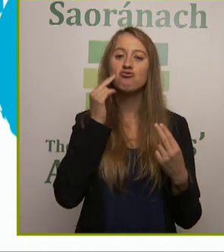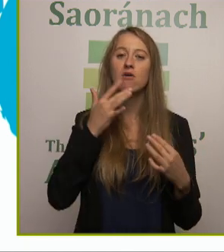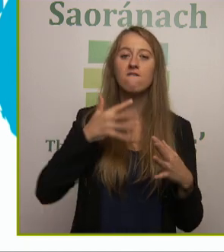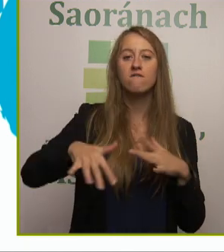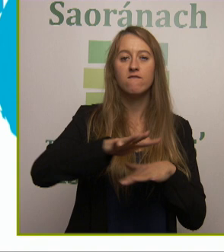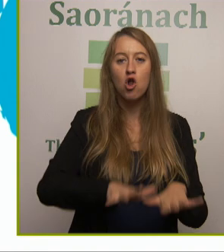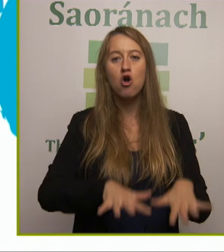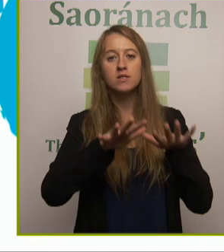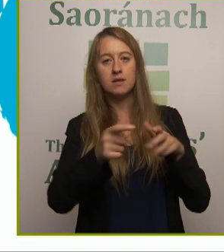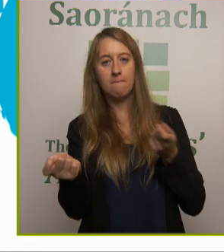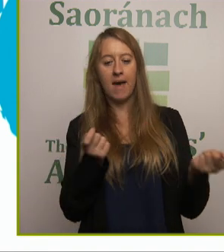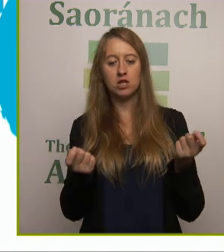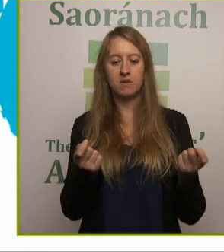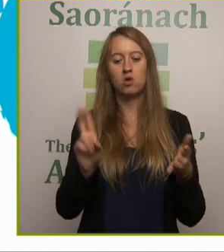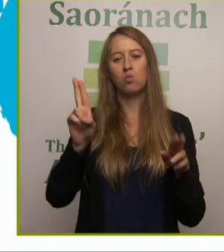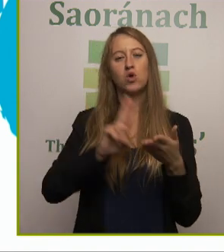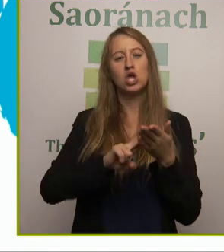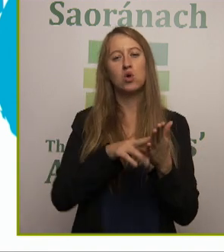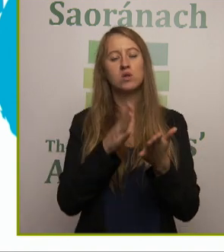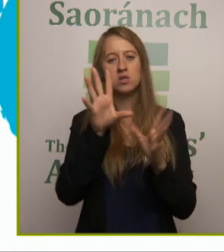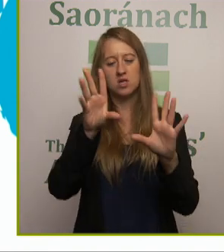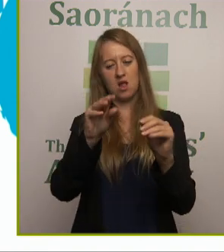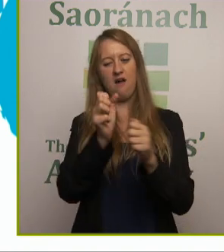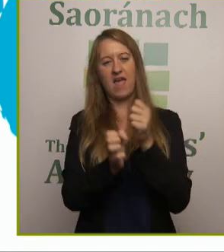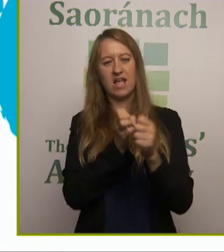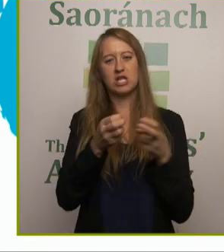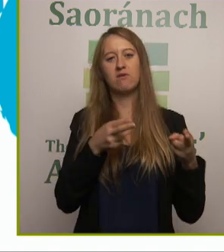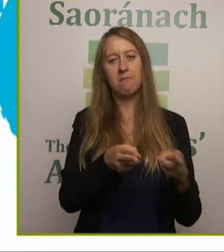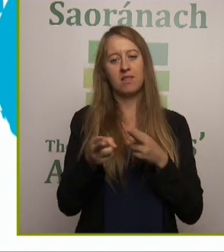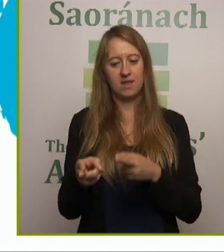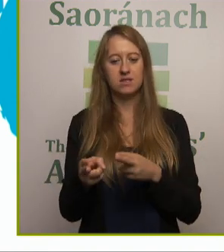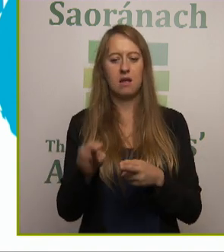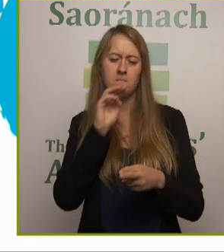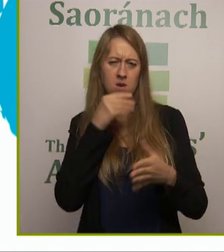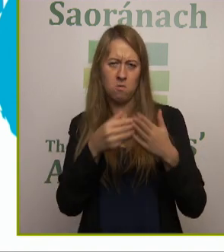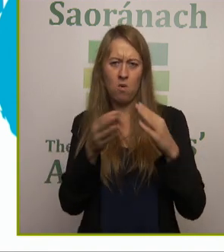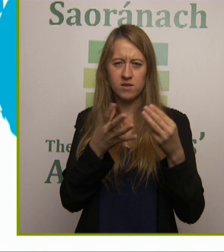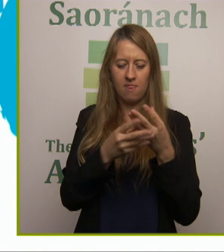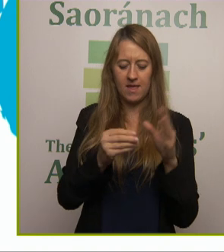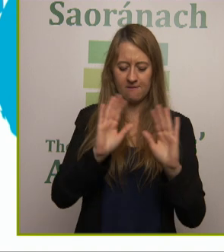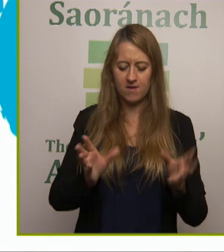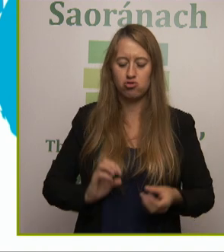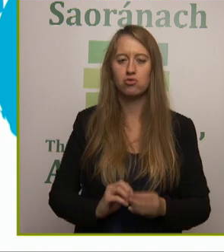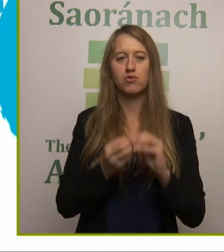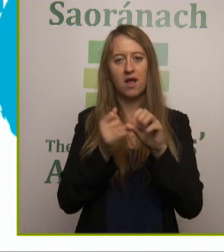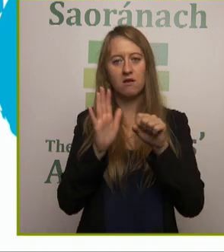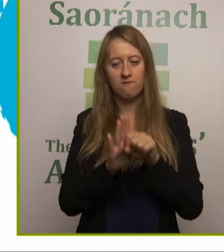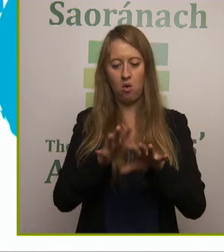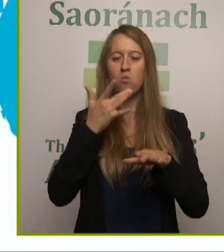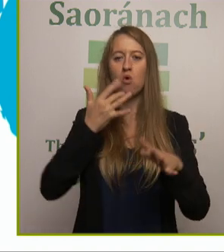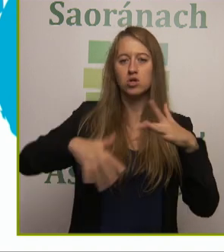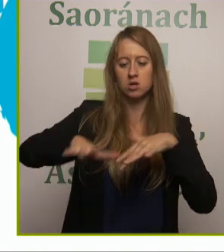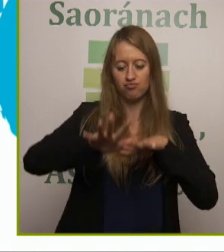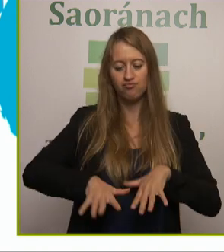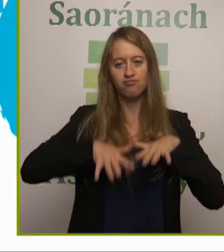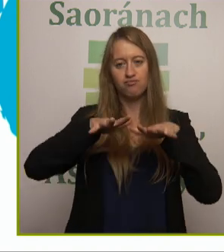engineering measures and I'll show you some pictures in a minute now. And these are designed to slow the flow. We do bank erosion control